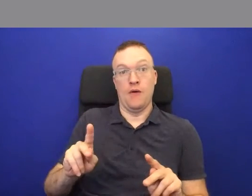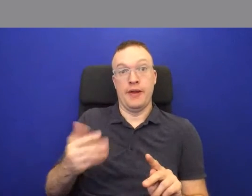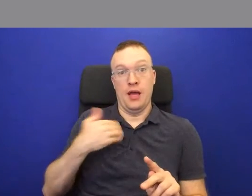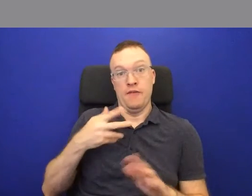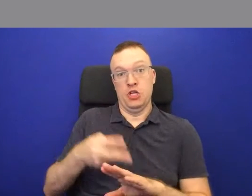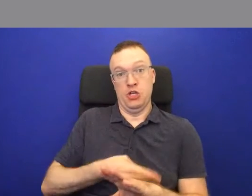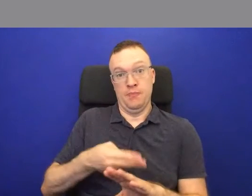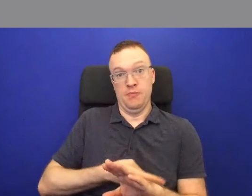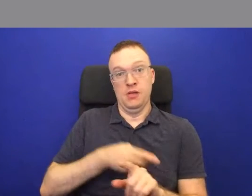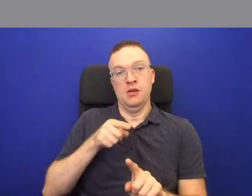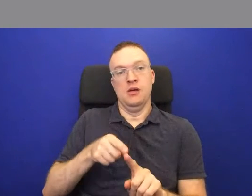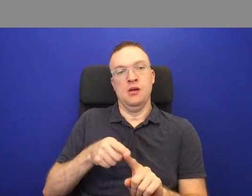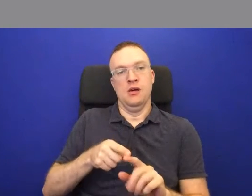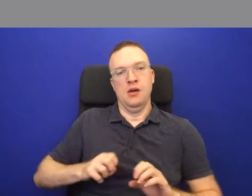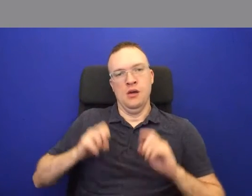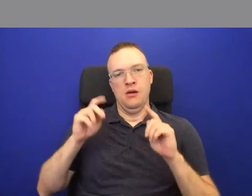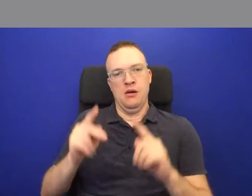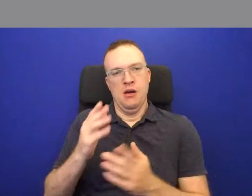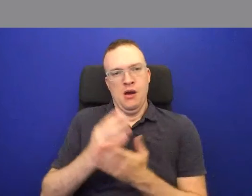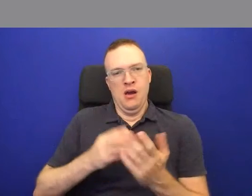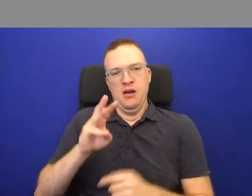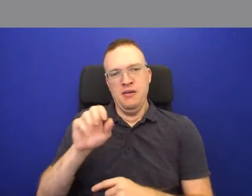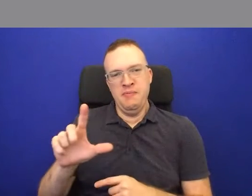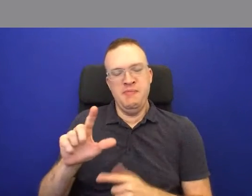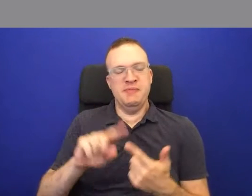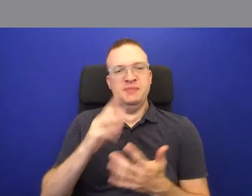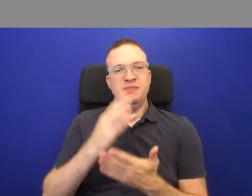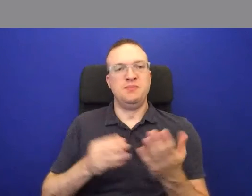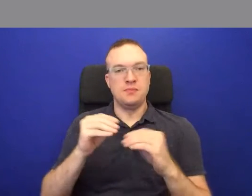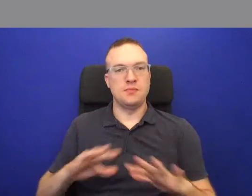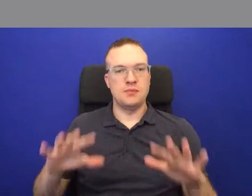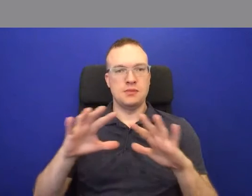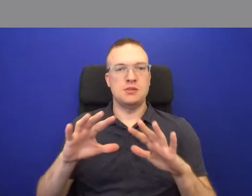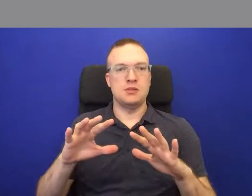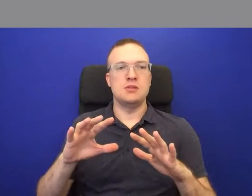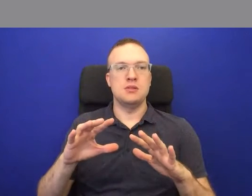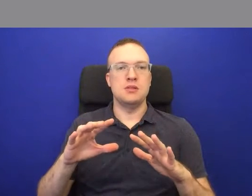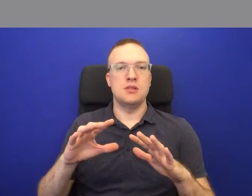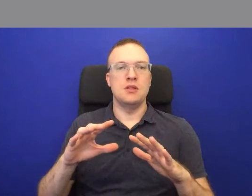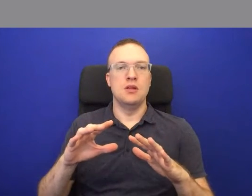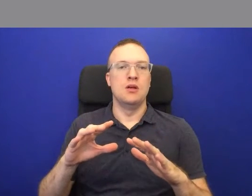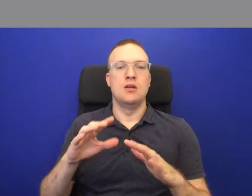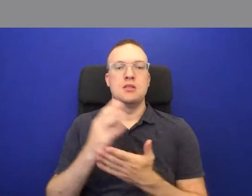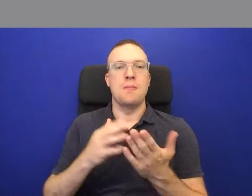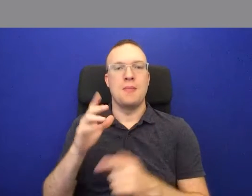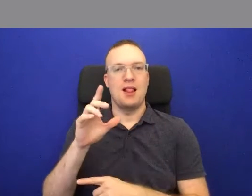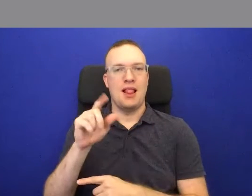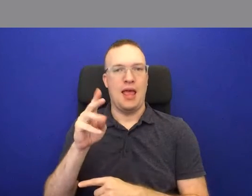sheep, they would return some wool or some lamb to the lord as a form of tax.